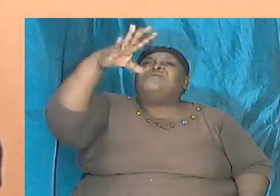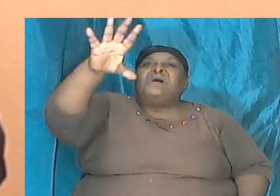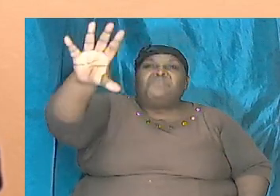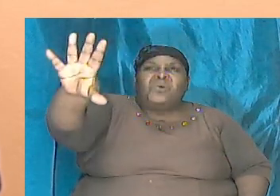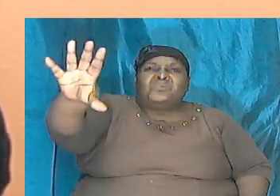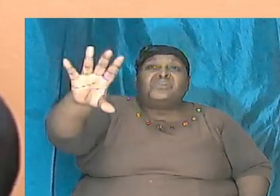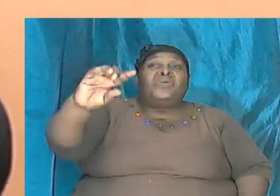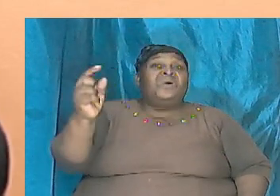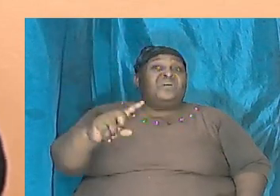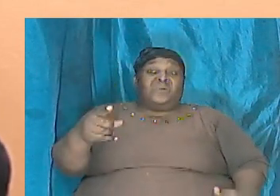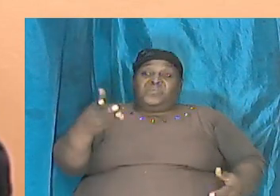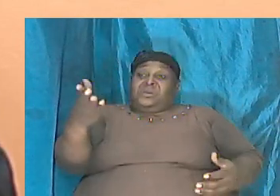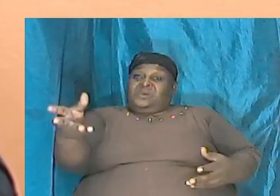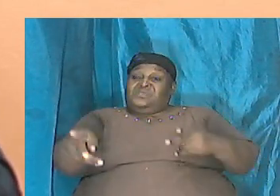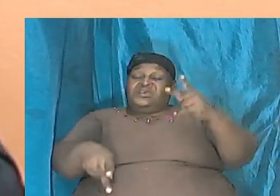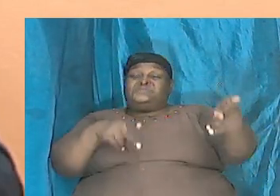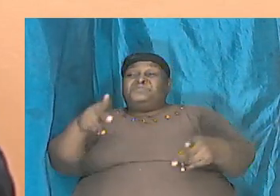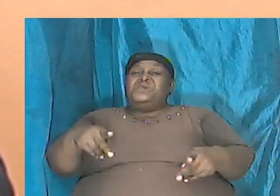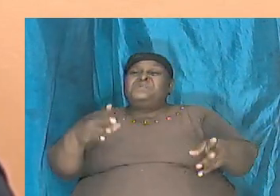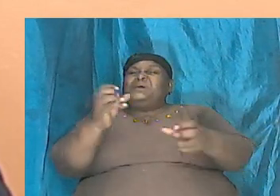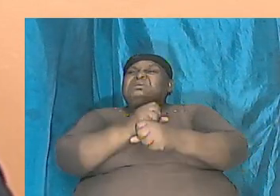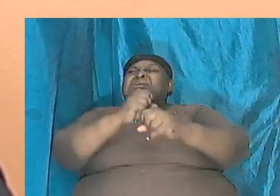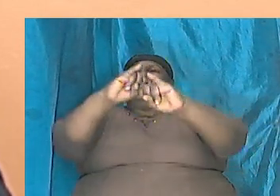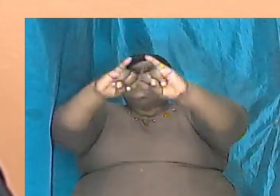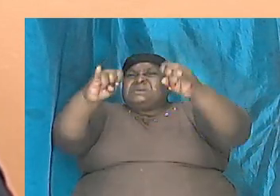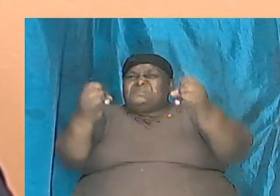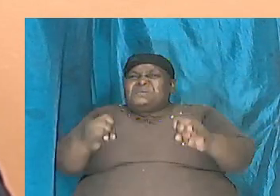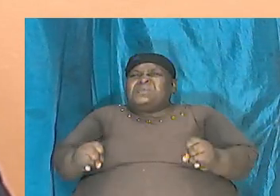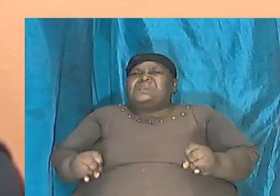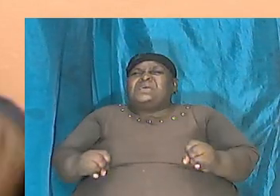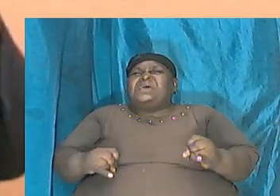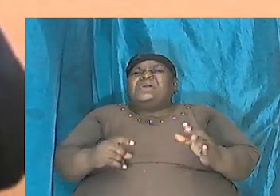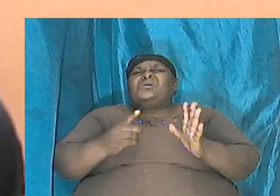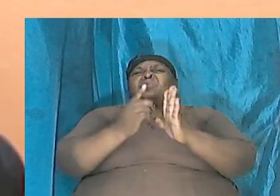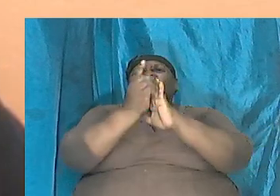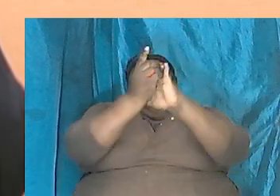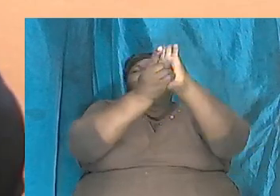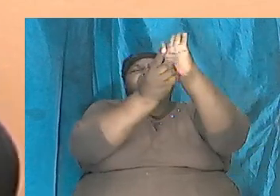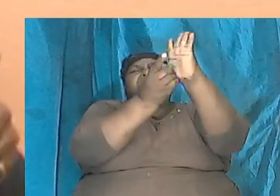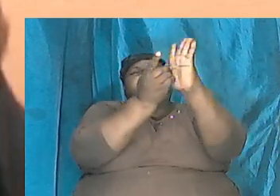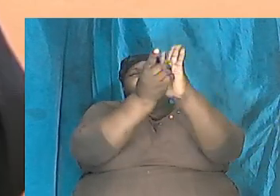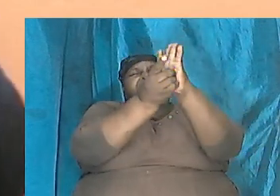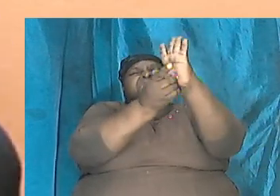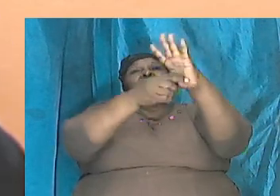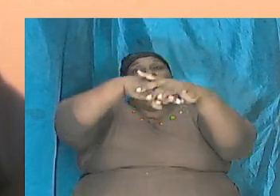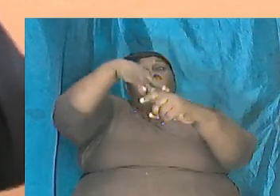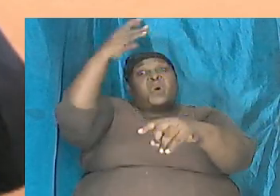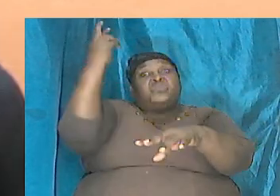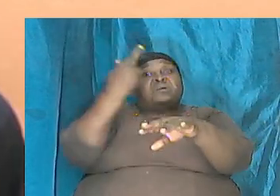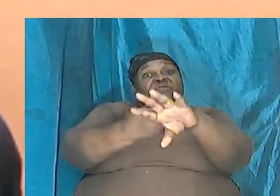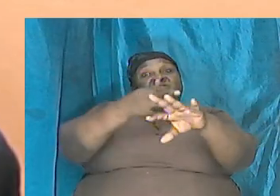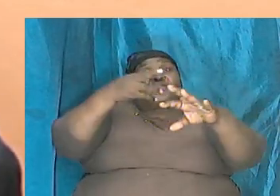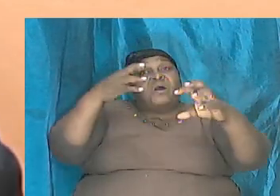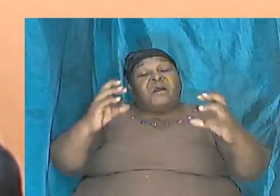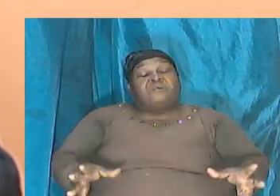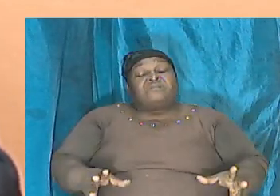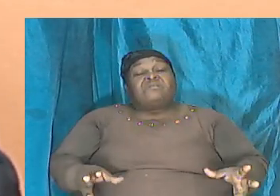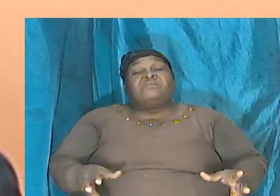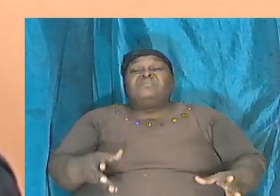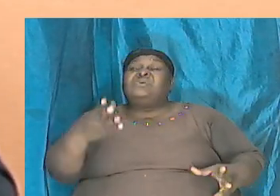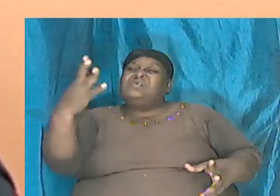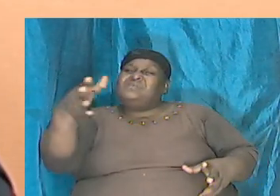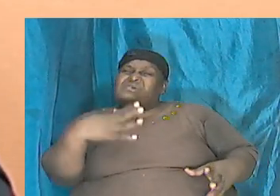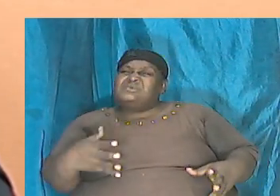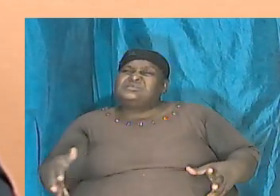people get these images from that they could carve them in rocks? These things seem to have been around